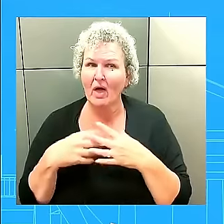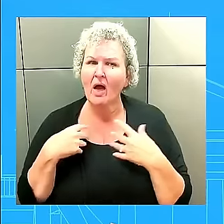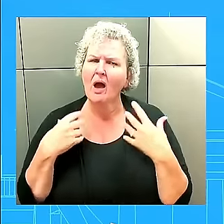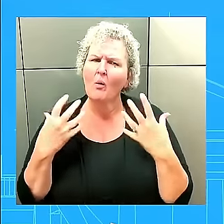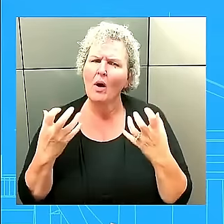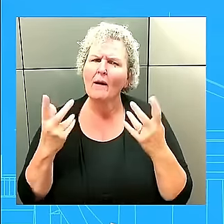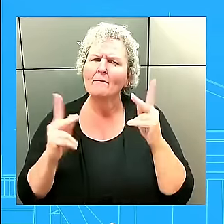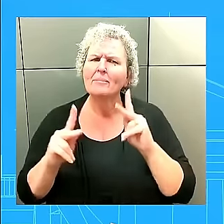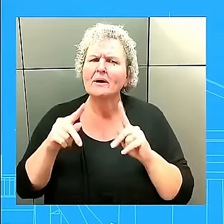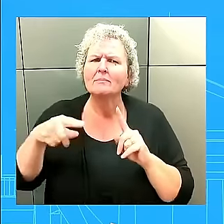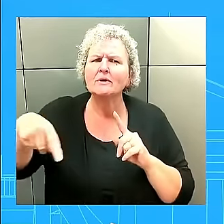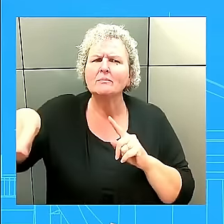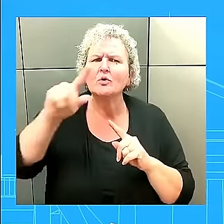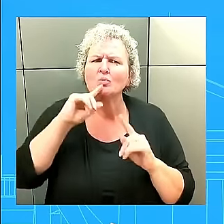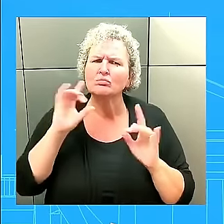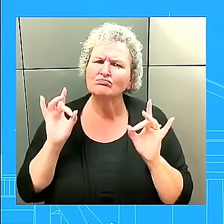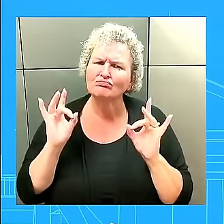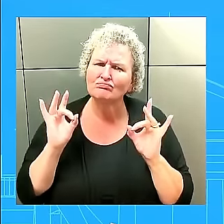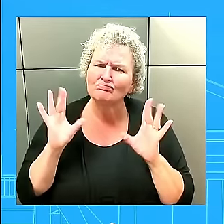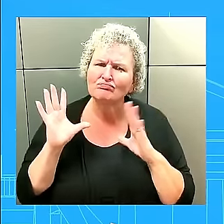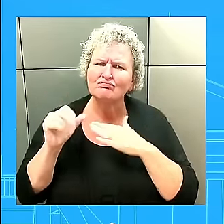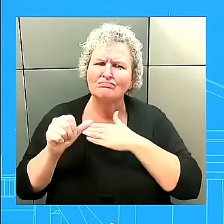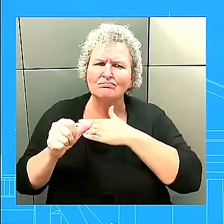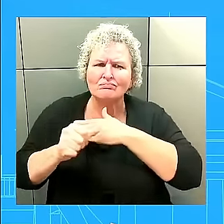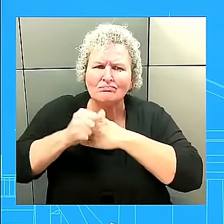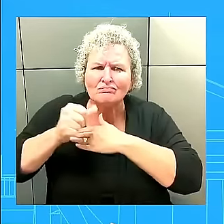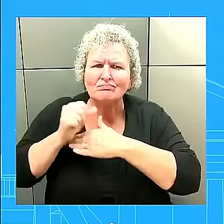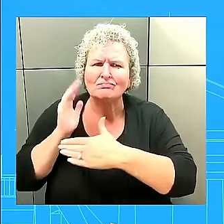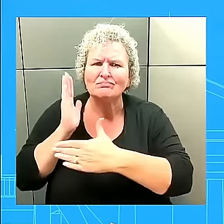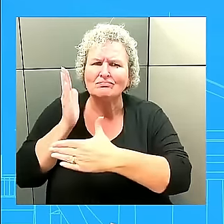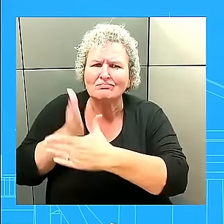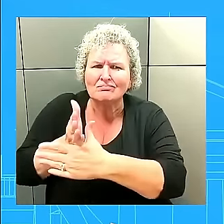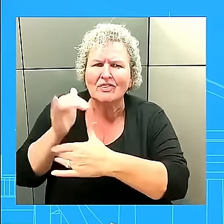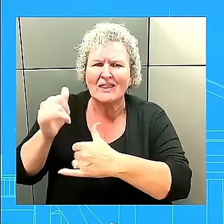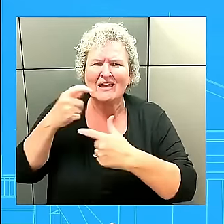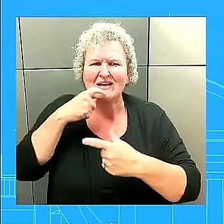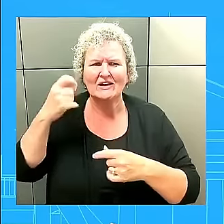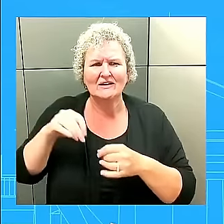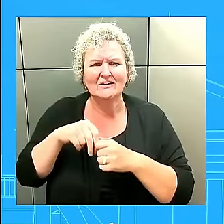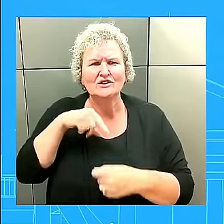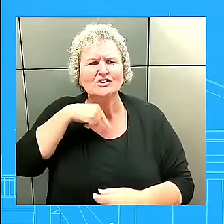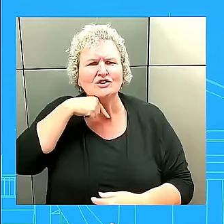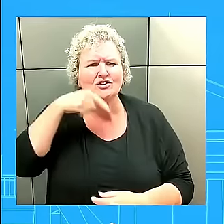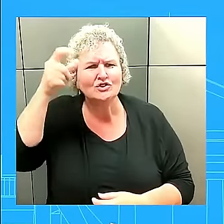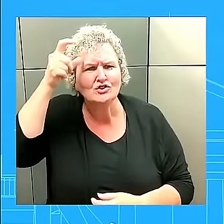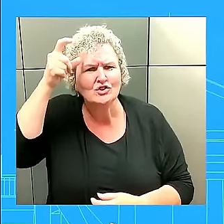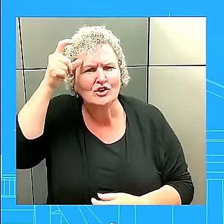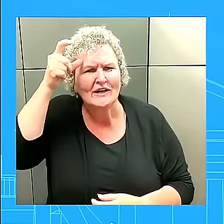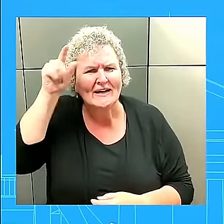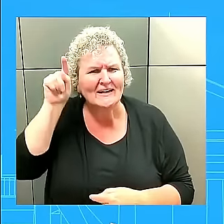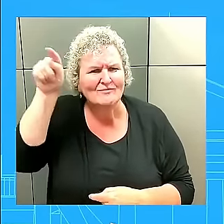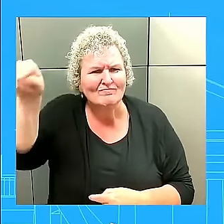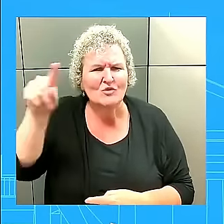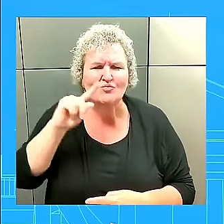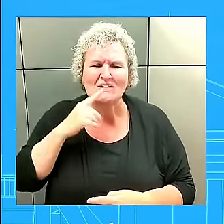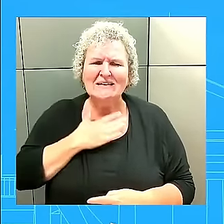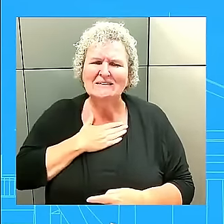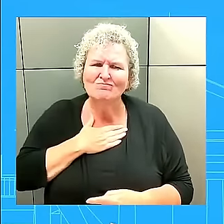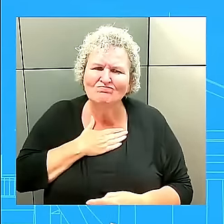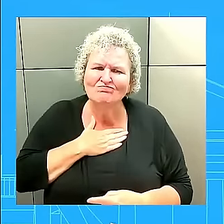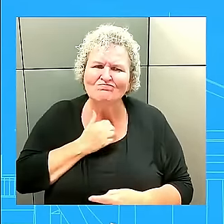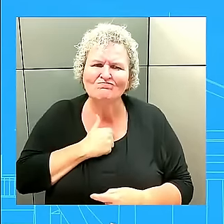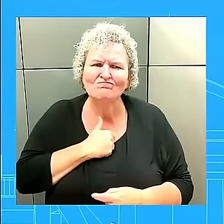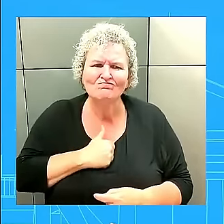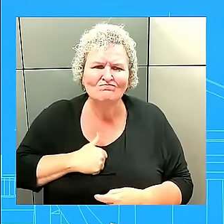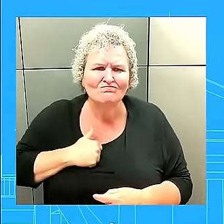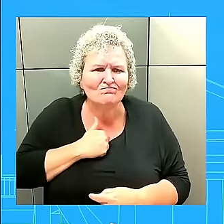in Ankara, Turkey this morning. Our prayers are with all of those affected and their families, and of course also the people of Turkey at this very difficult